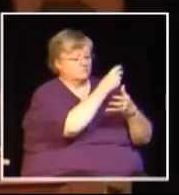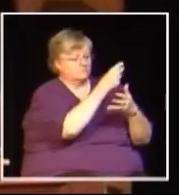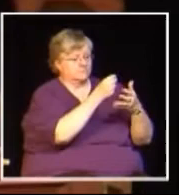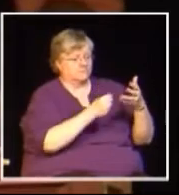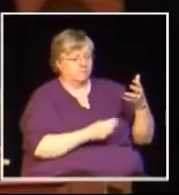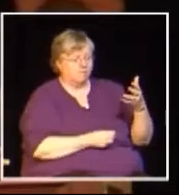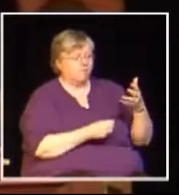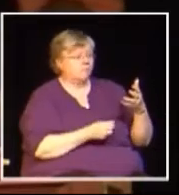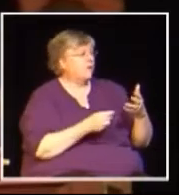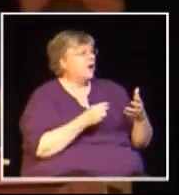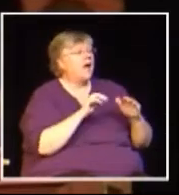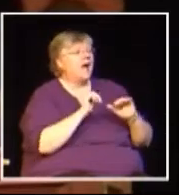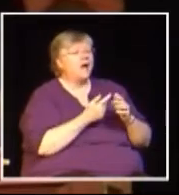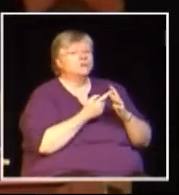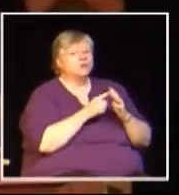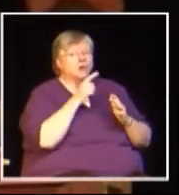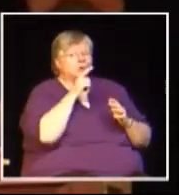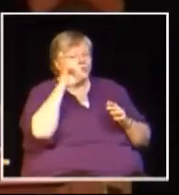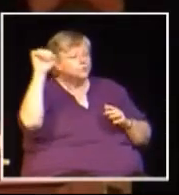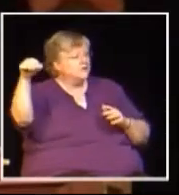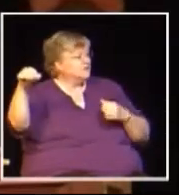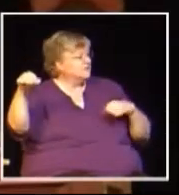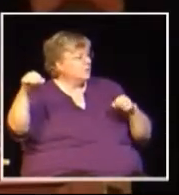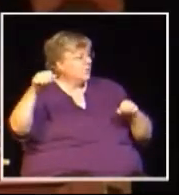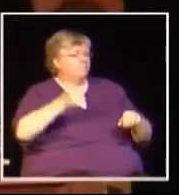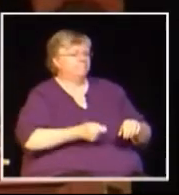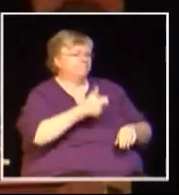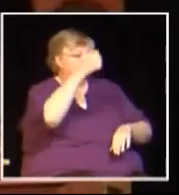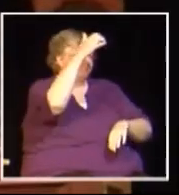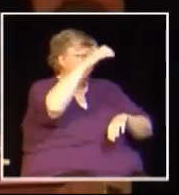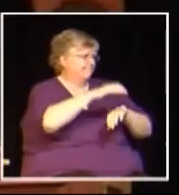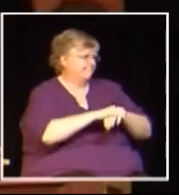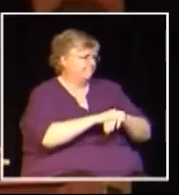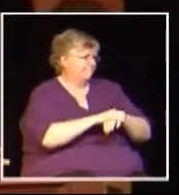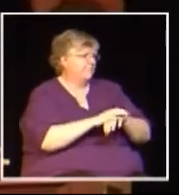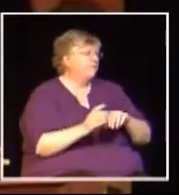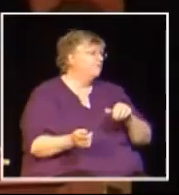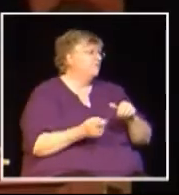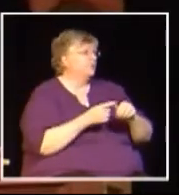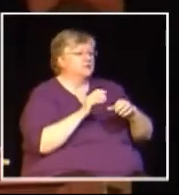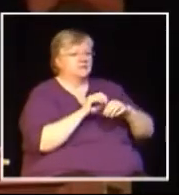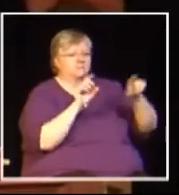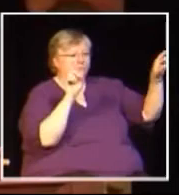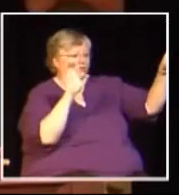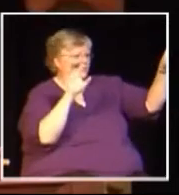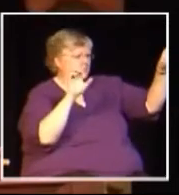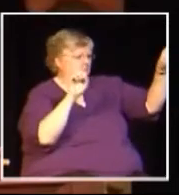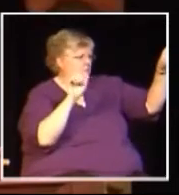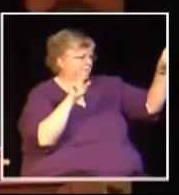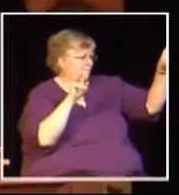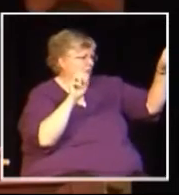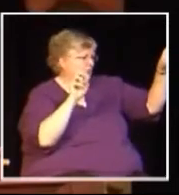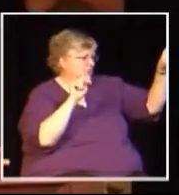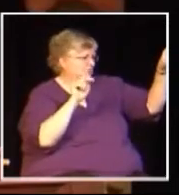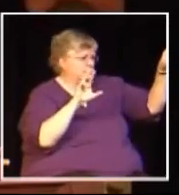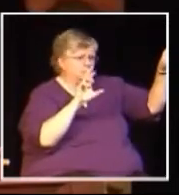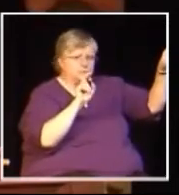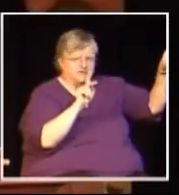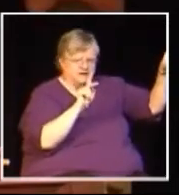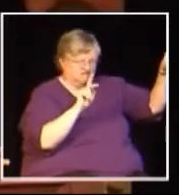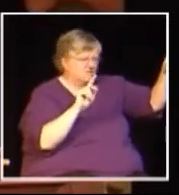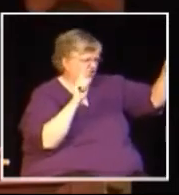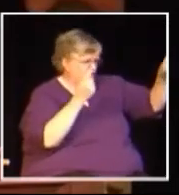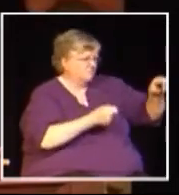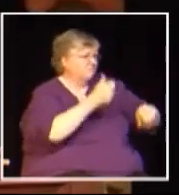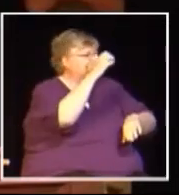exit sign, so it seems an appropriate place to have exits located, along both sides of the theatre and that will take you back out into the foyer